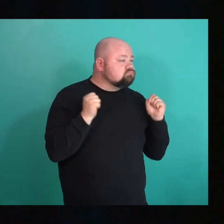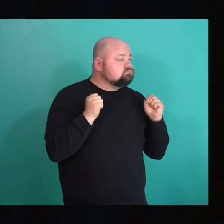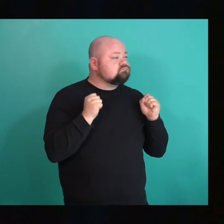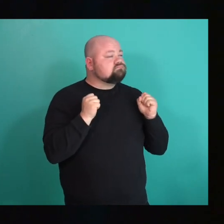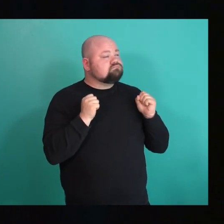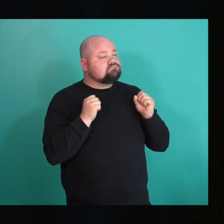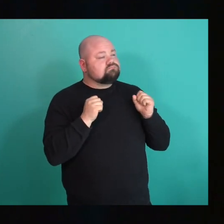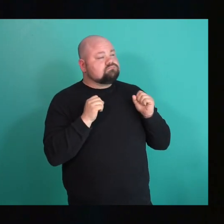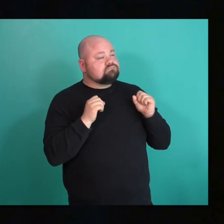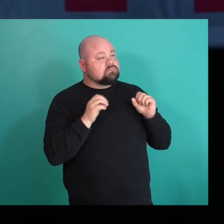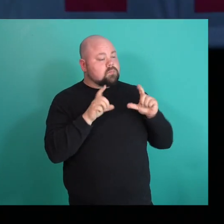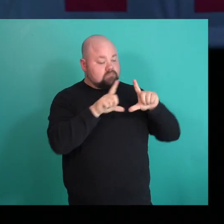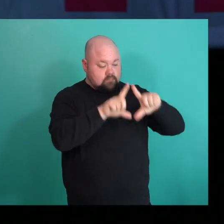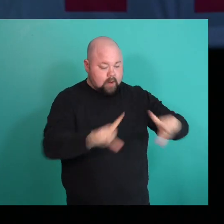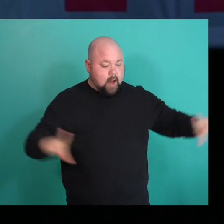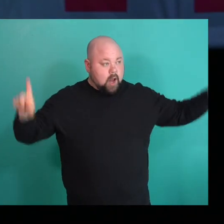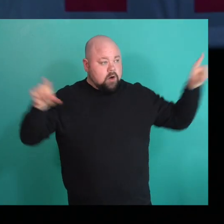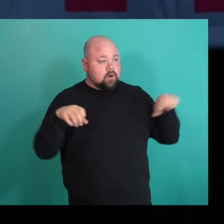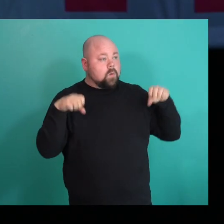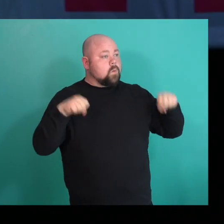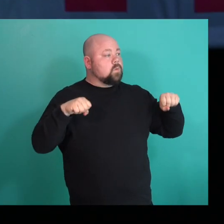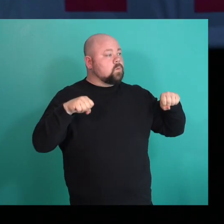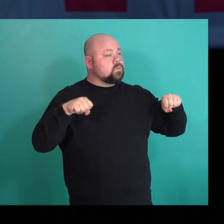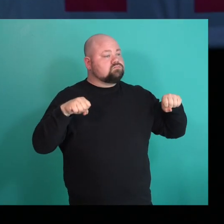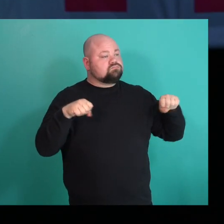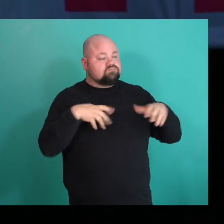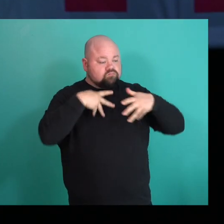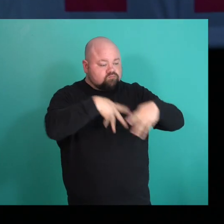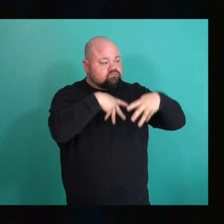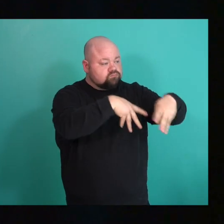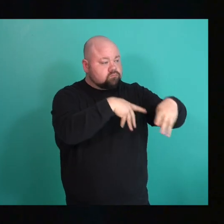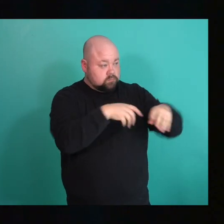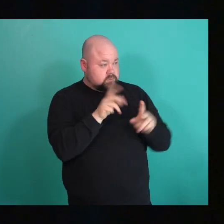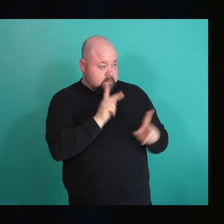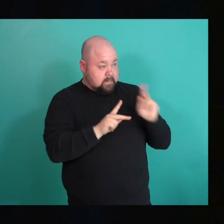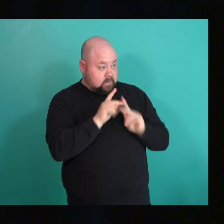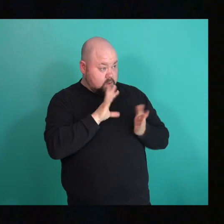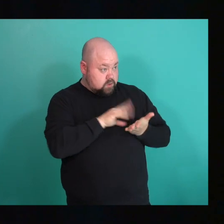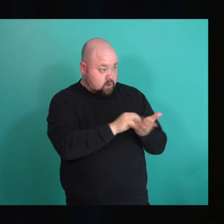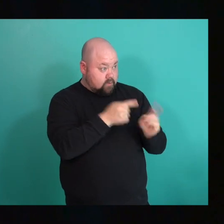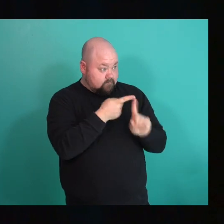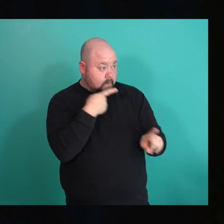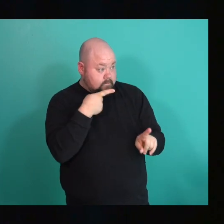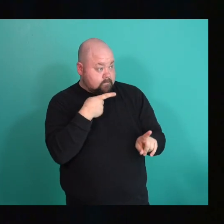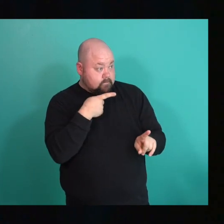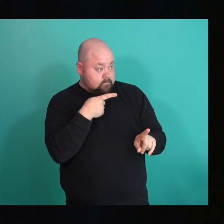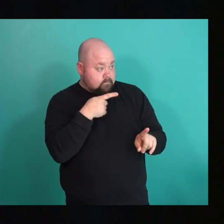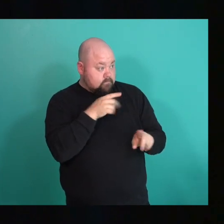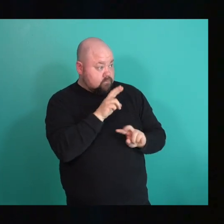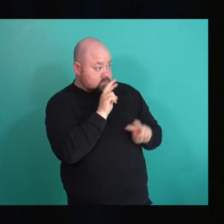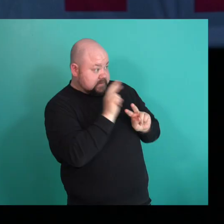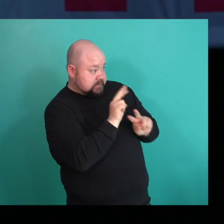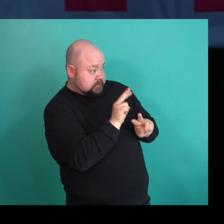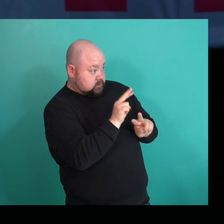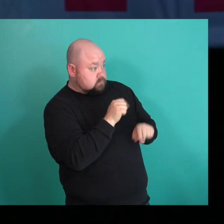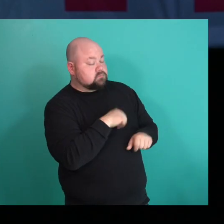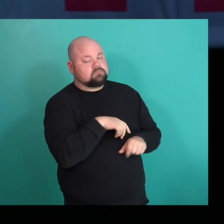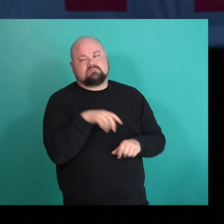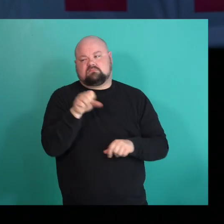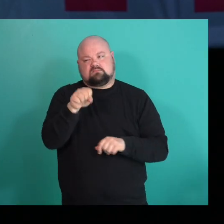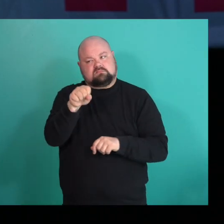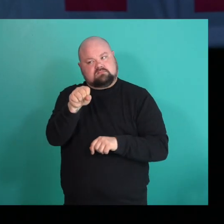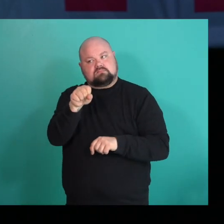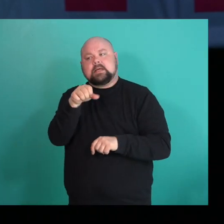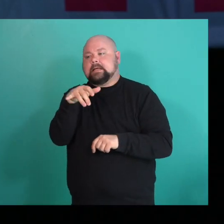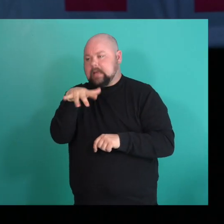holding that banner? Did did people learn about what you all were trying to do through seeing it in in the parade? Yes. Yeah,